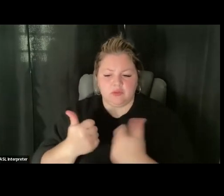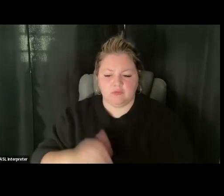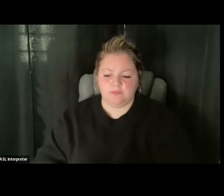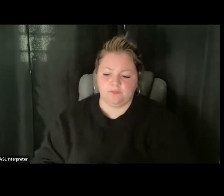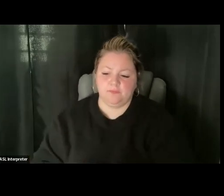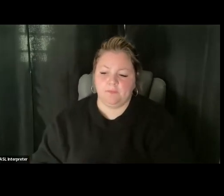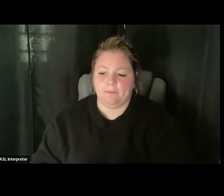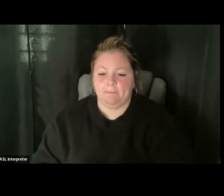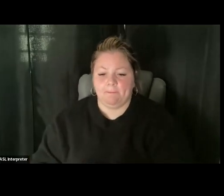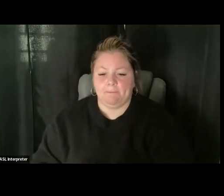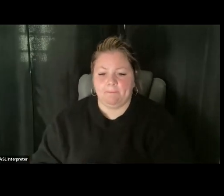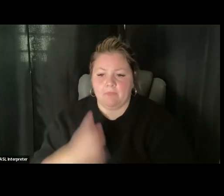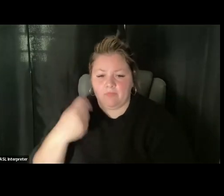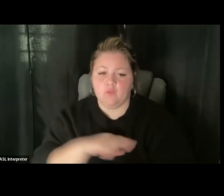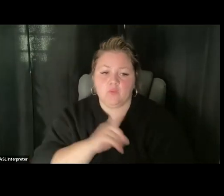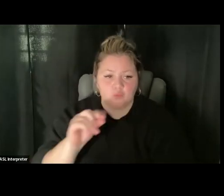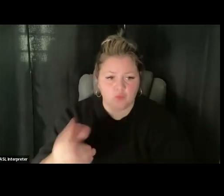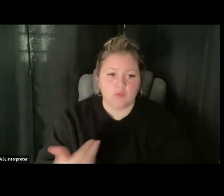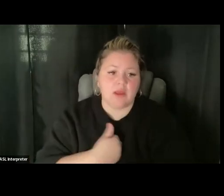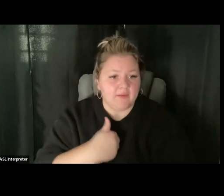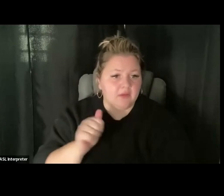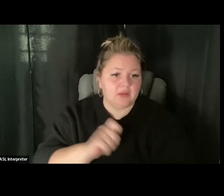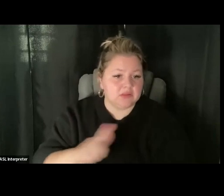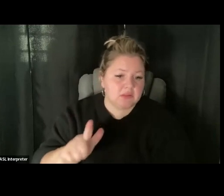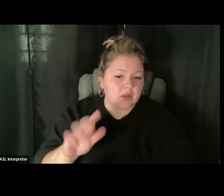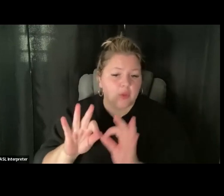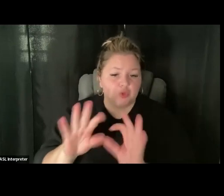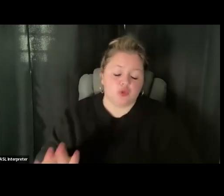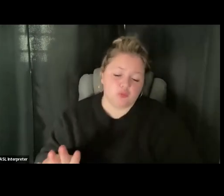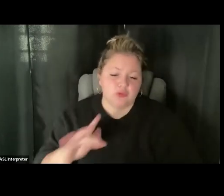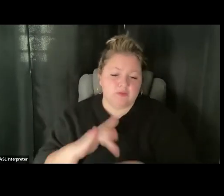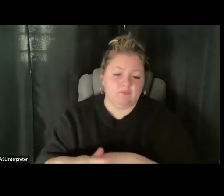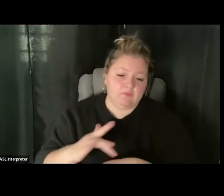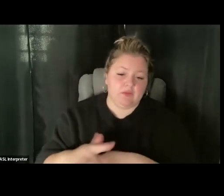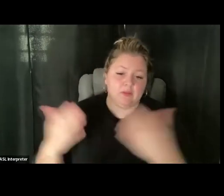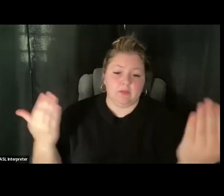Because we do have ASL interpreters available,